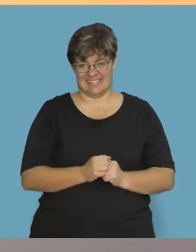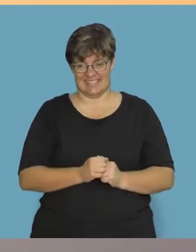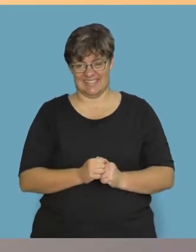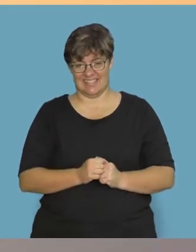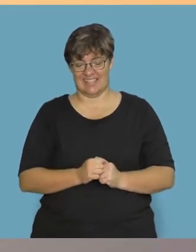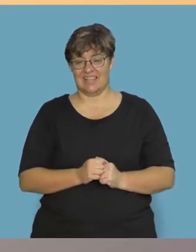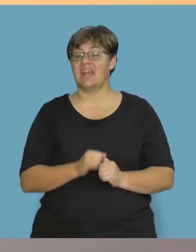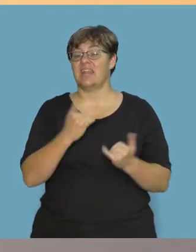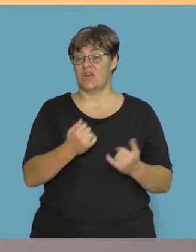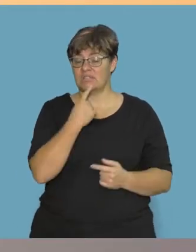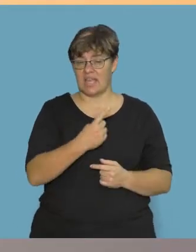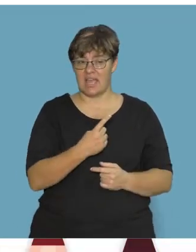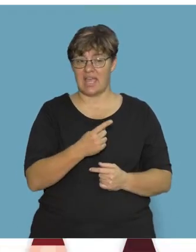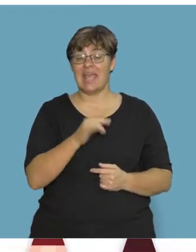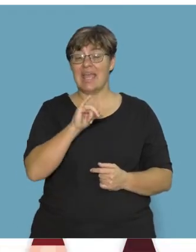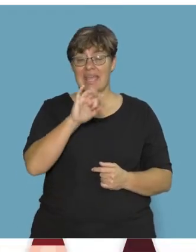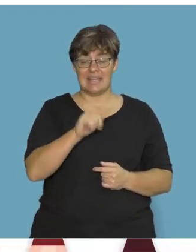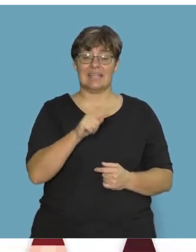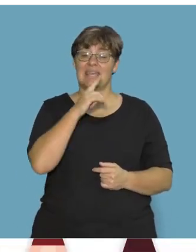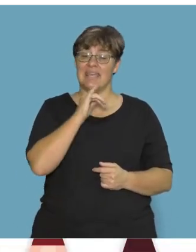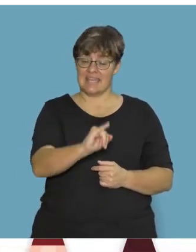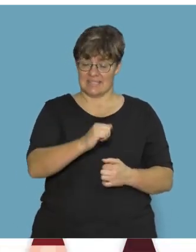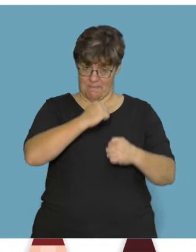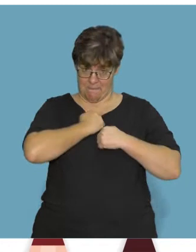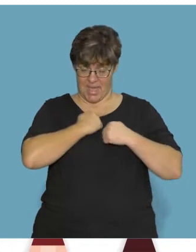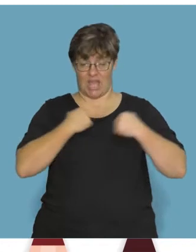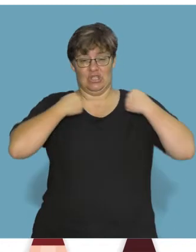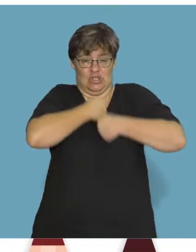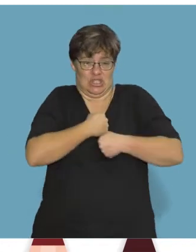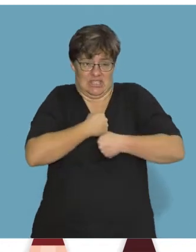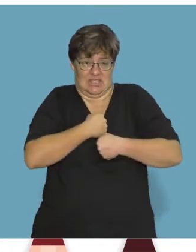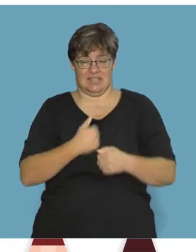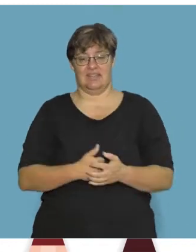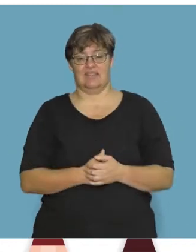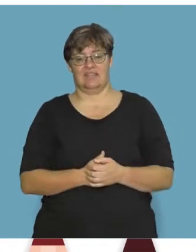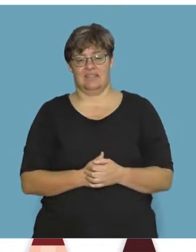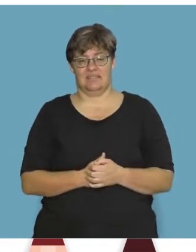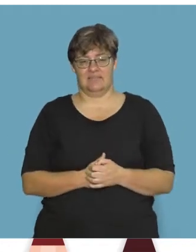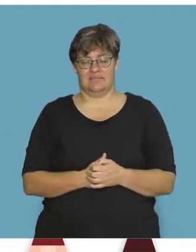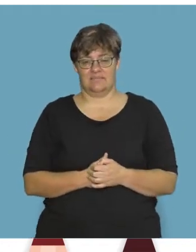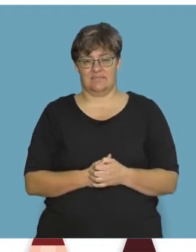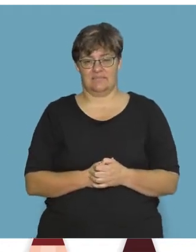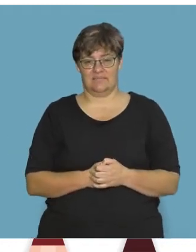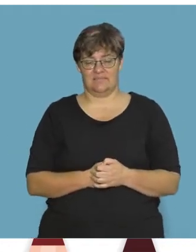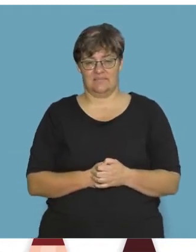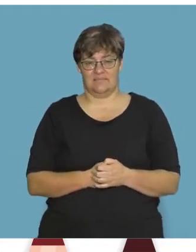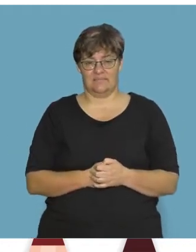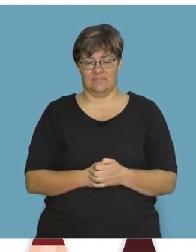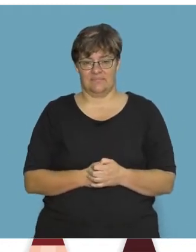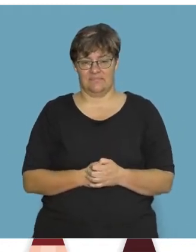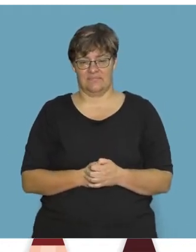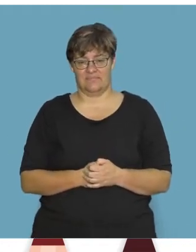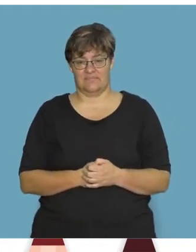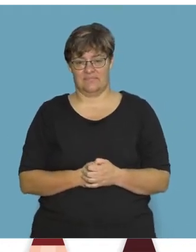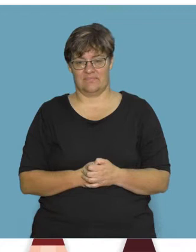Yes! Now say, It is my jersey. It is